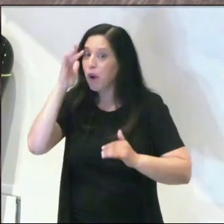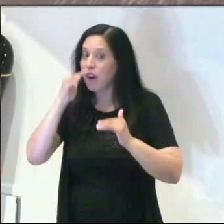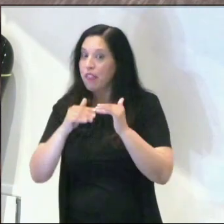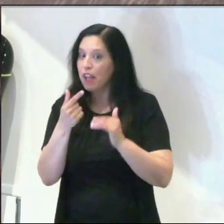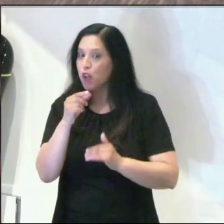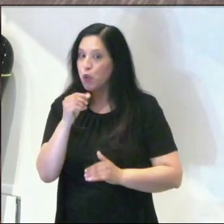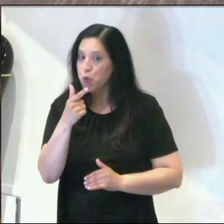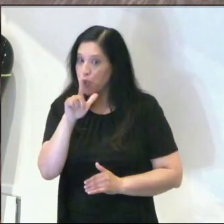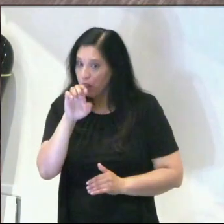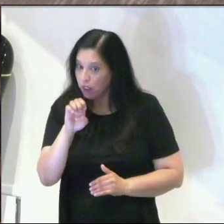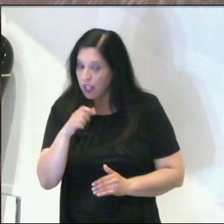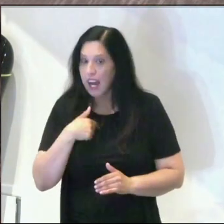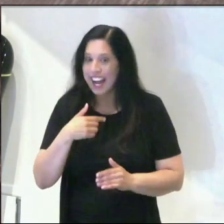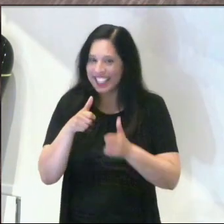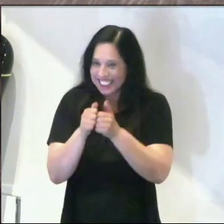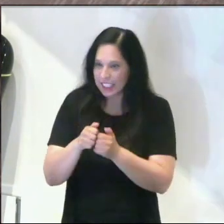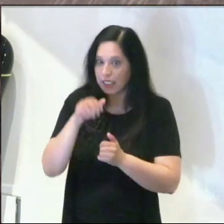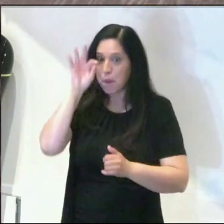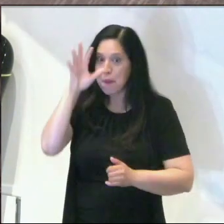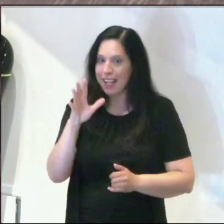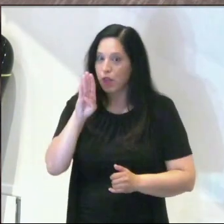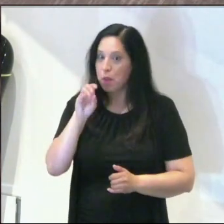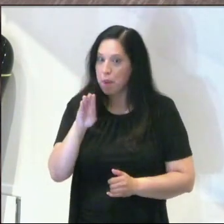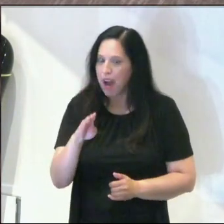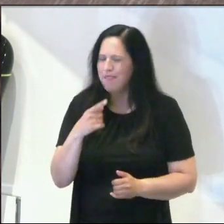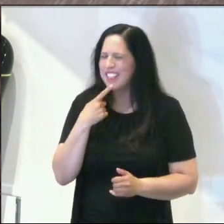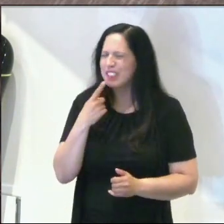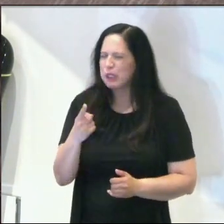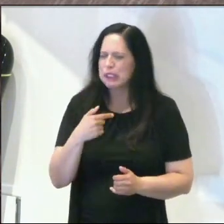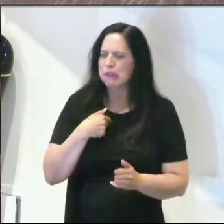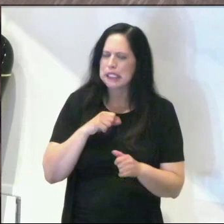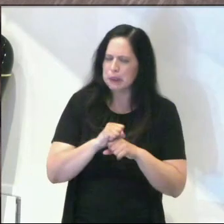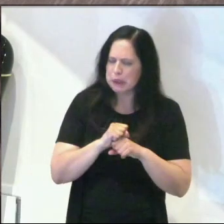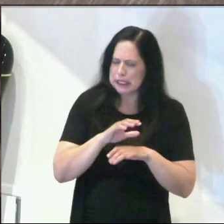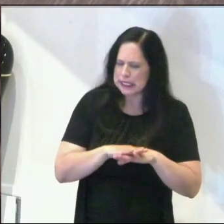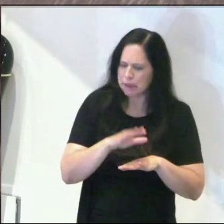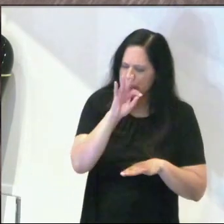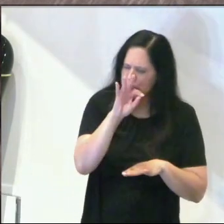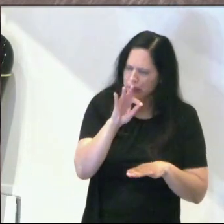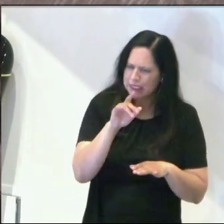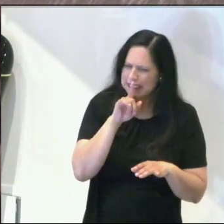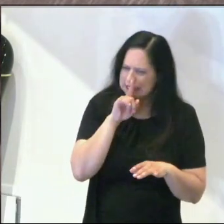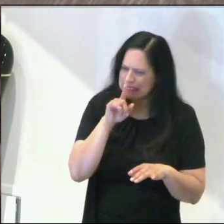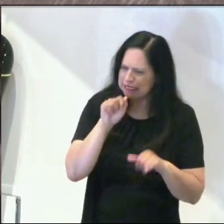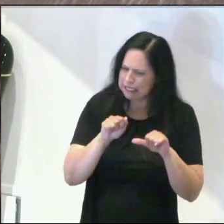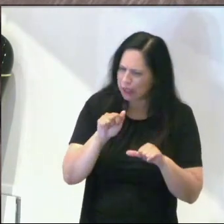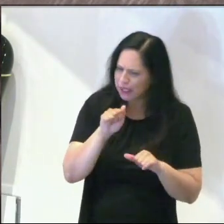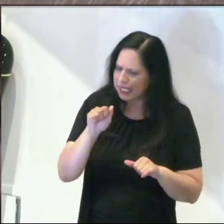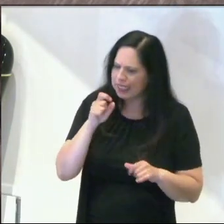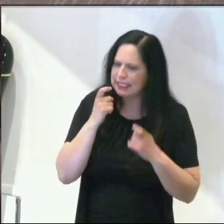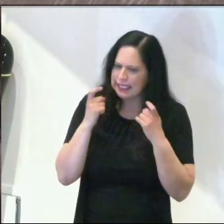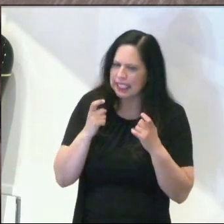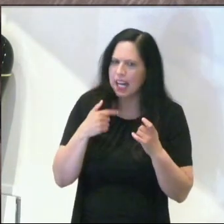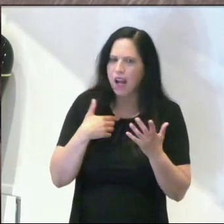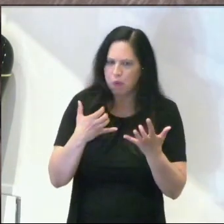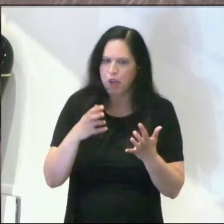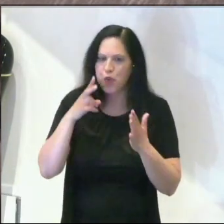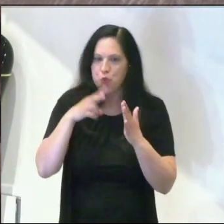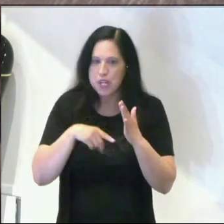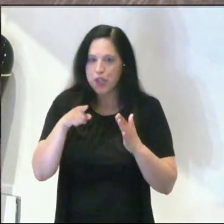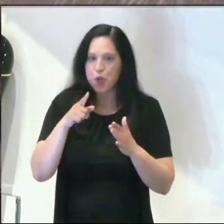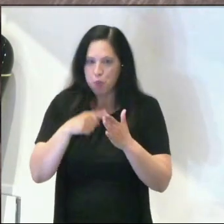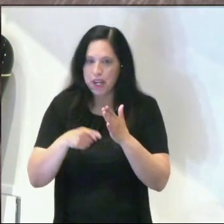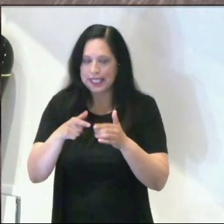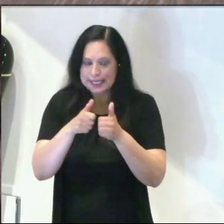Pastor Bob. And I said, Pastor Bob, I'm working on my sermon. have a simple question for you. Is doubt a sin? And I want to read you what he texted me 30 seconds